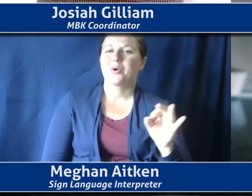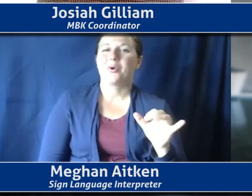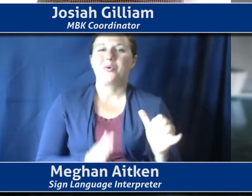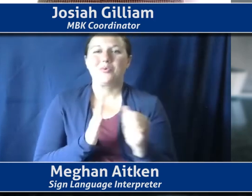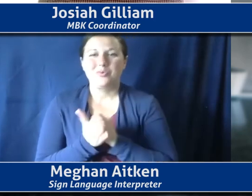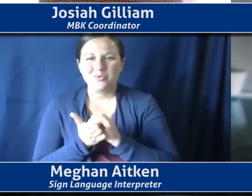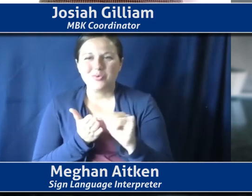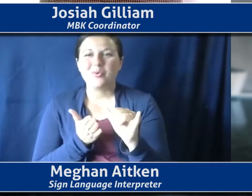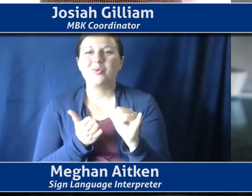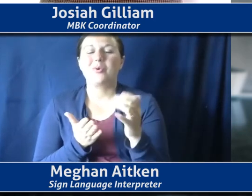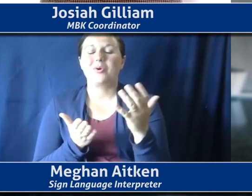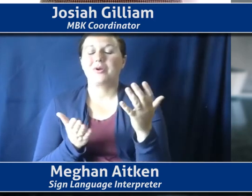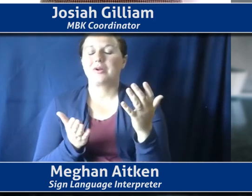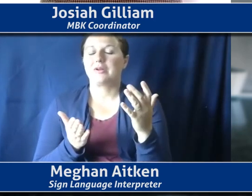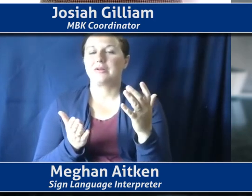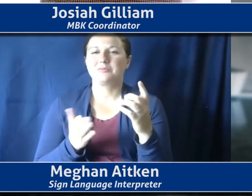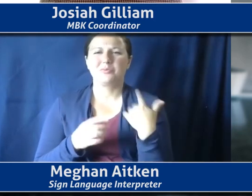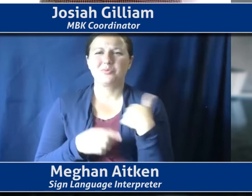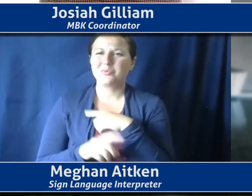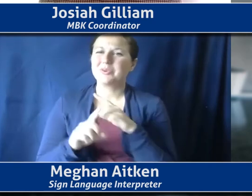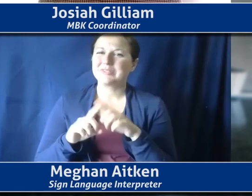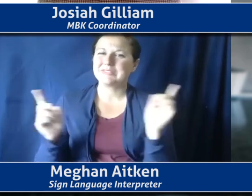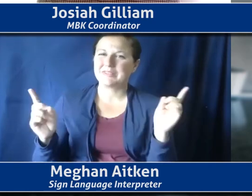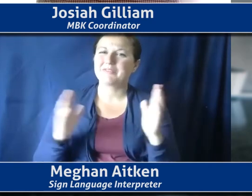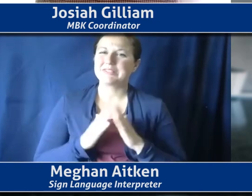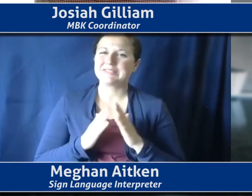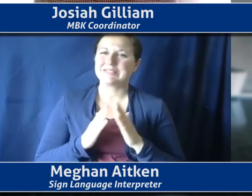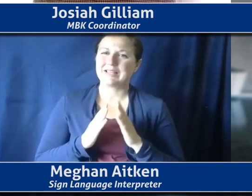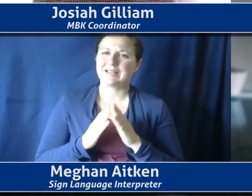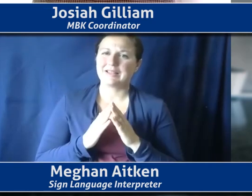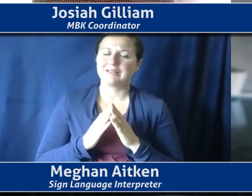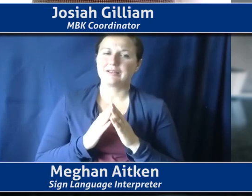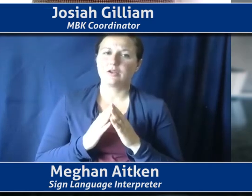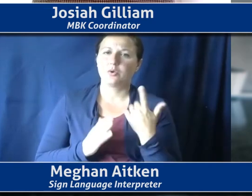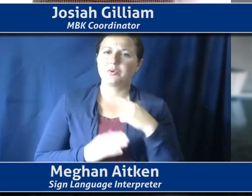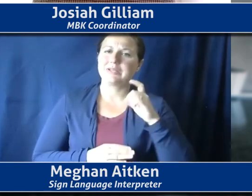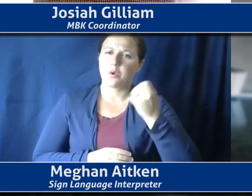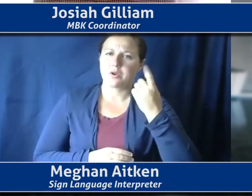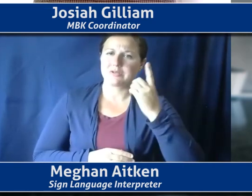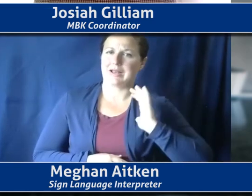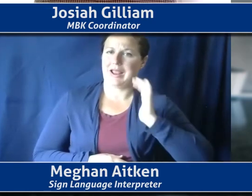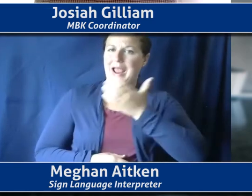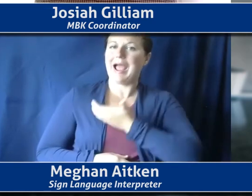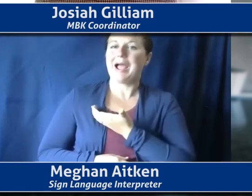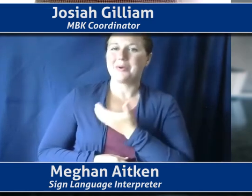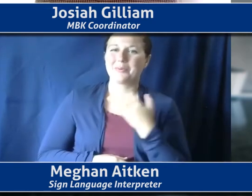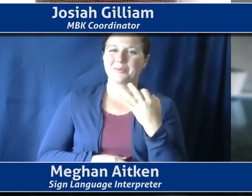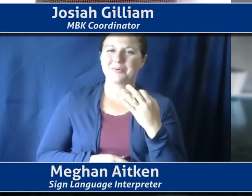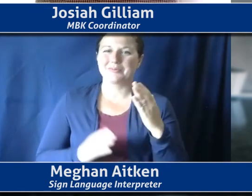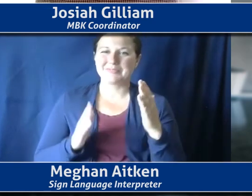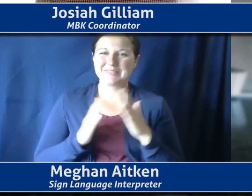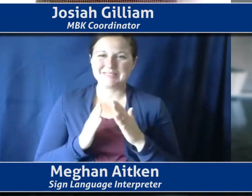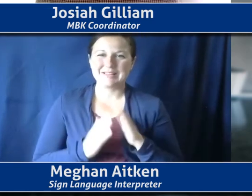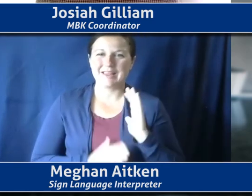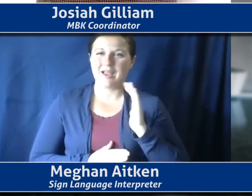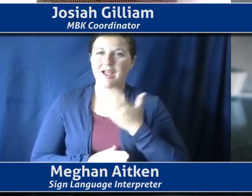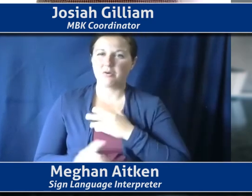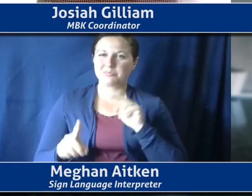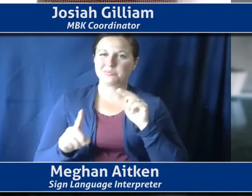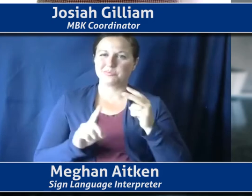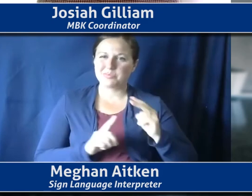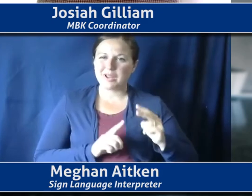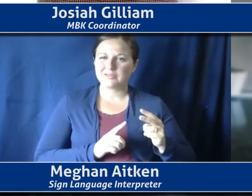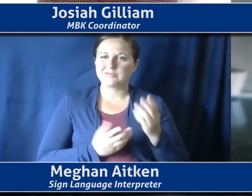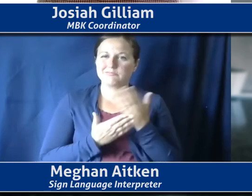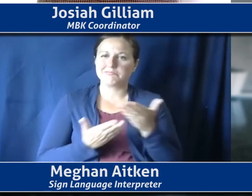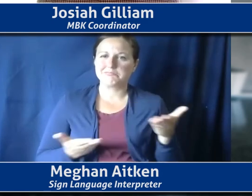shared national history. Um, but we really need to understand the landscape here. Um, so the commissioners, um, help to, uh, collect